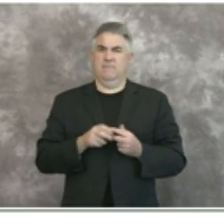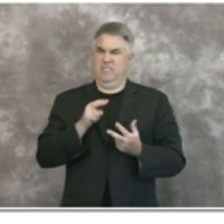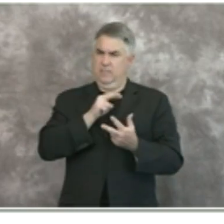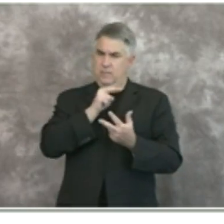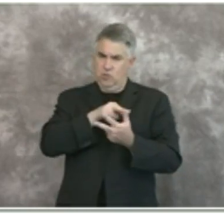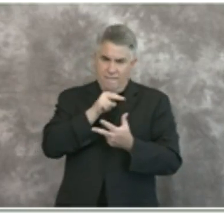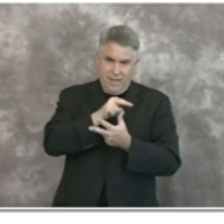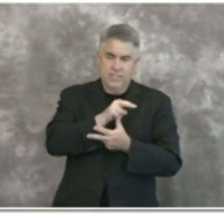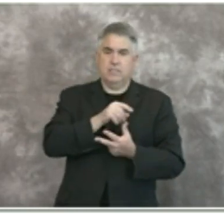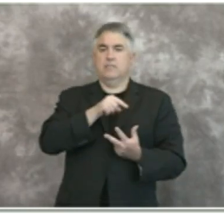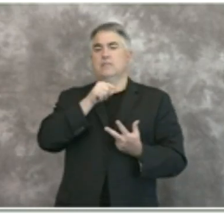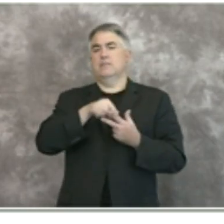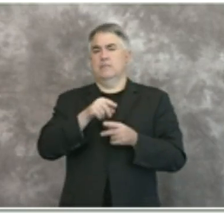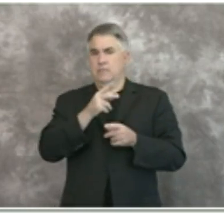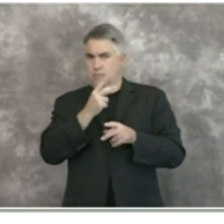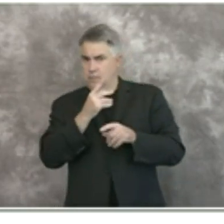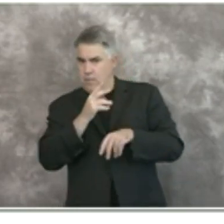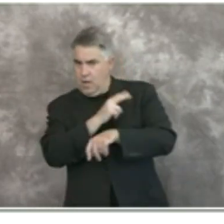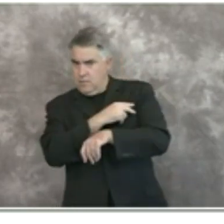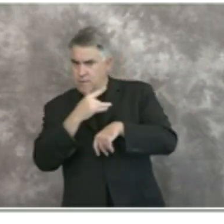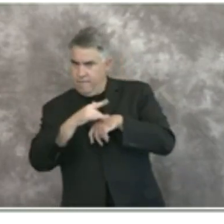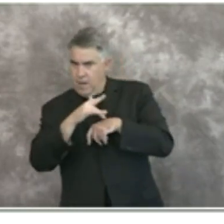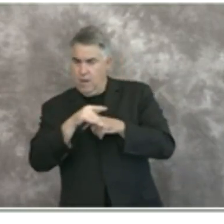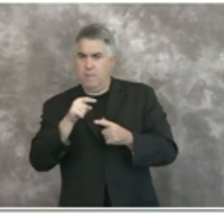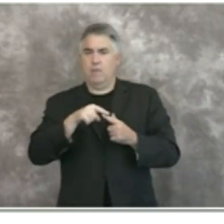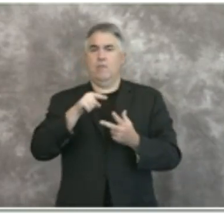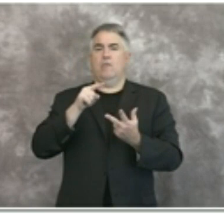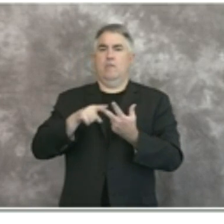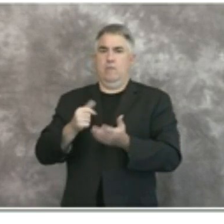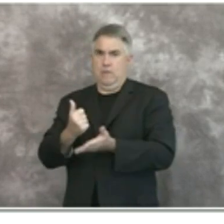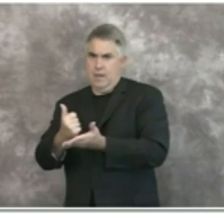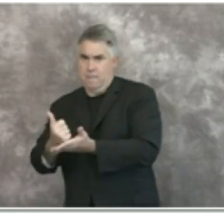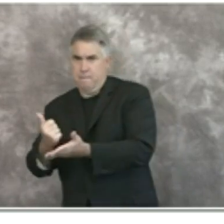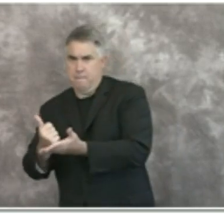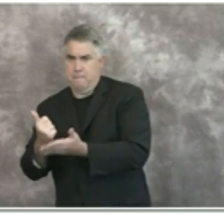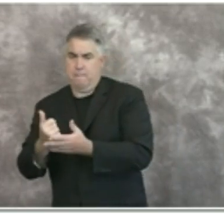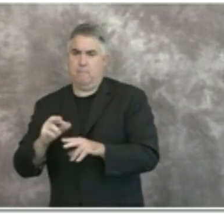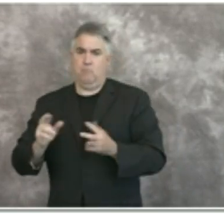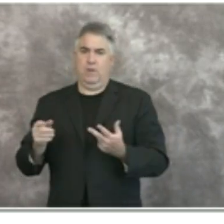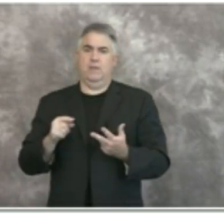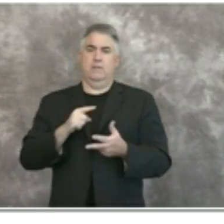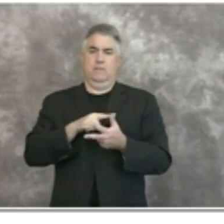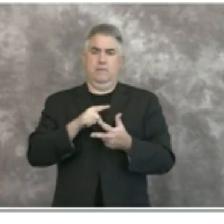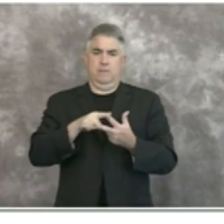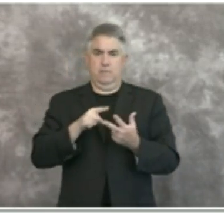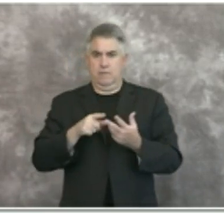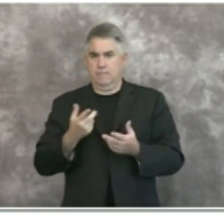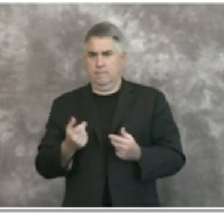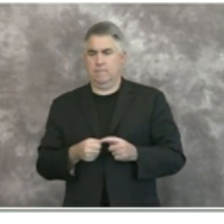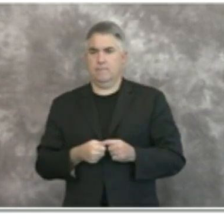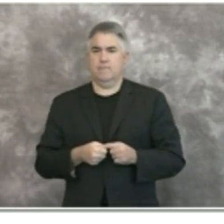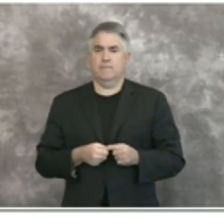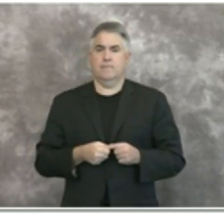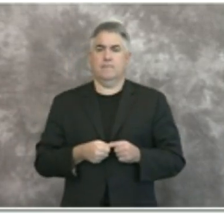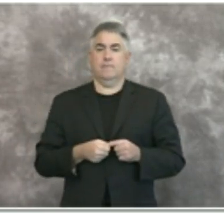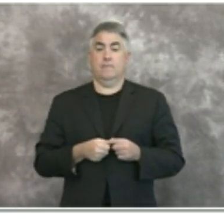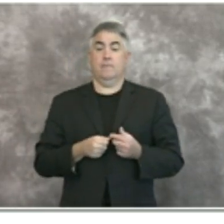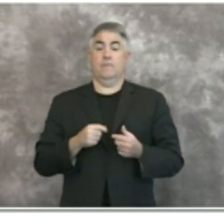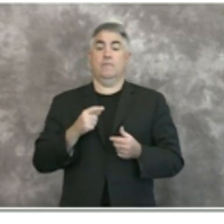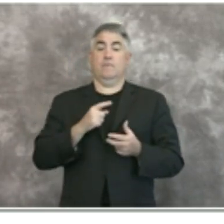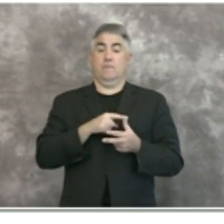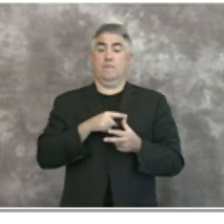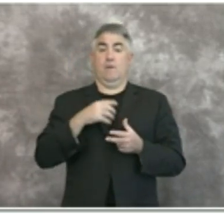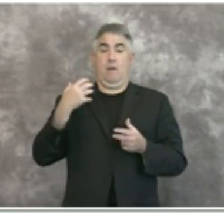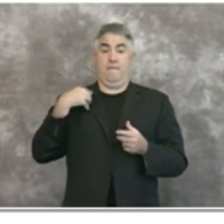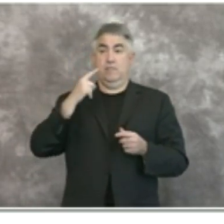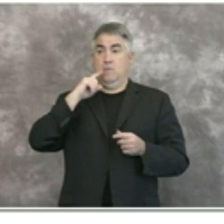health care or hospital capacity and public health or response the health officer's order will be